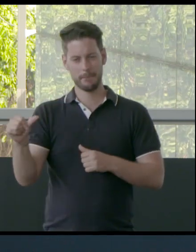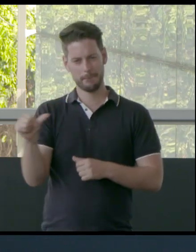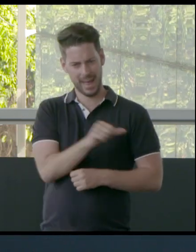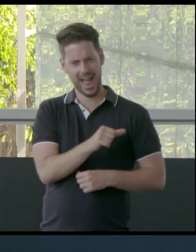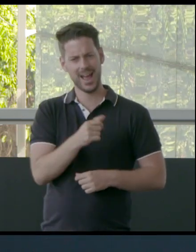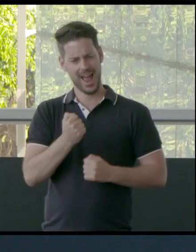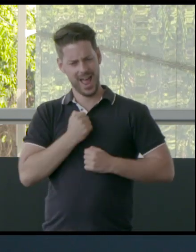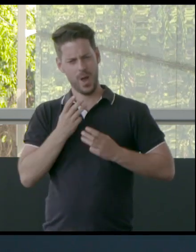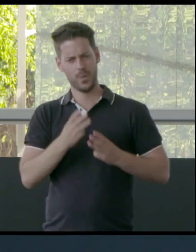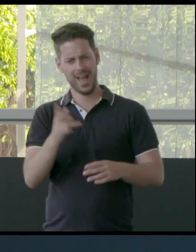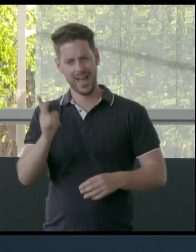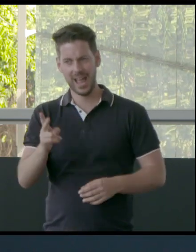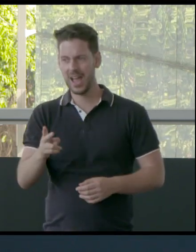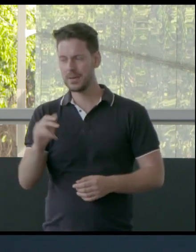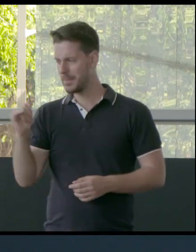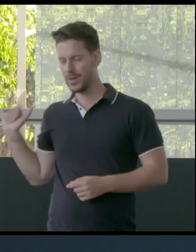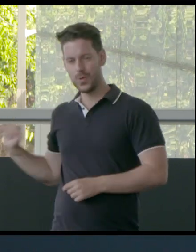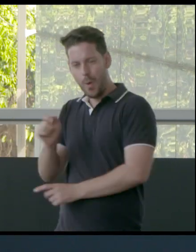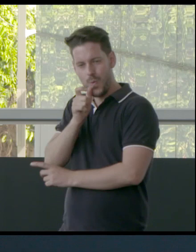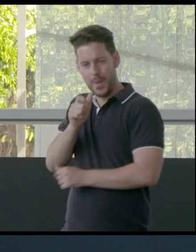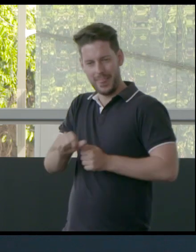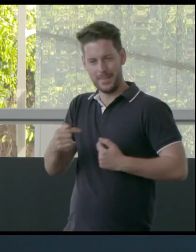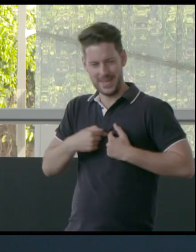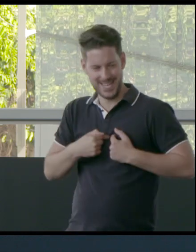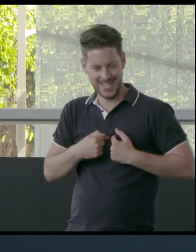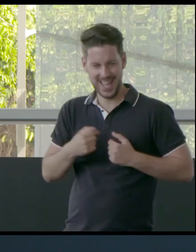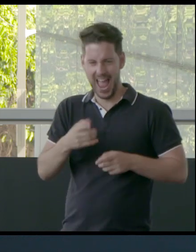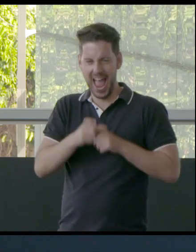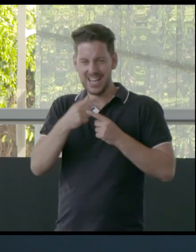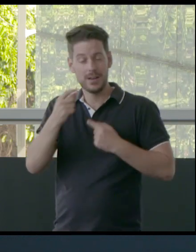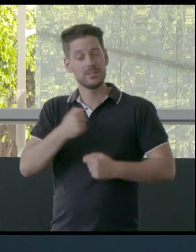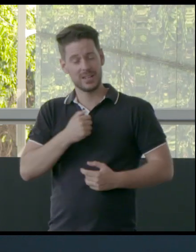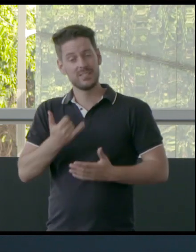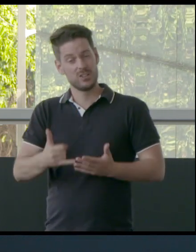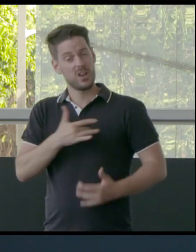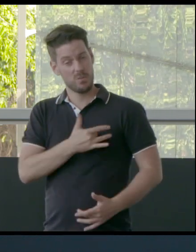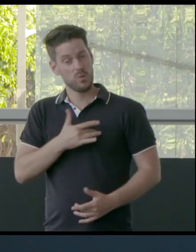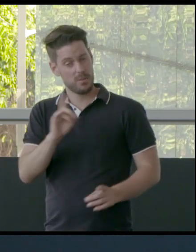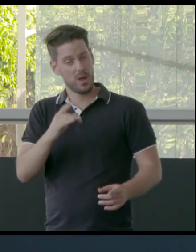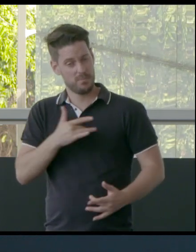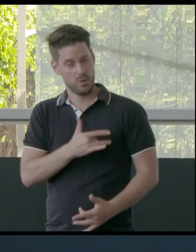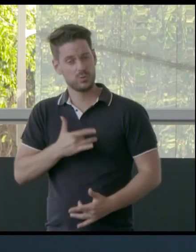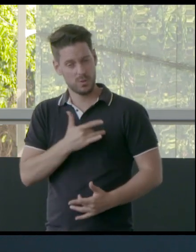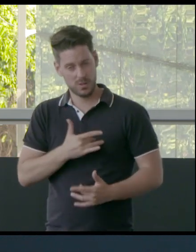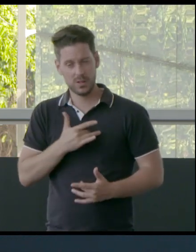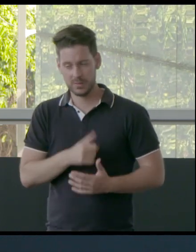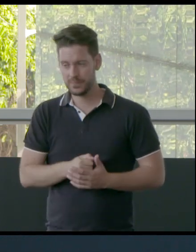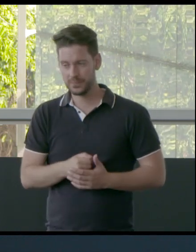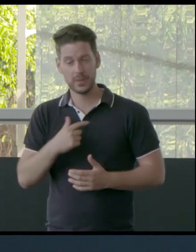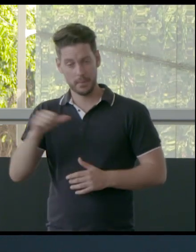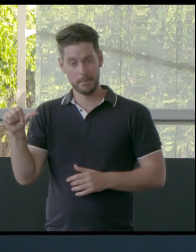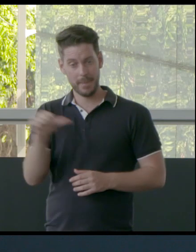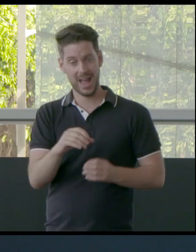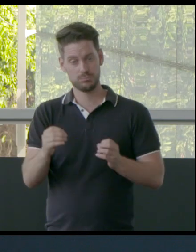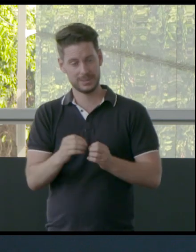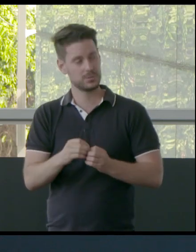probably more articulate than I am. I actually am feeling really emotional being back in